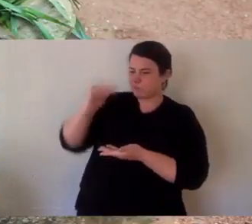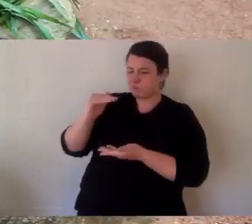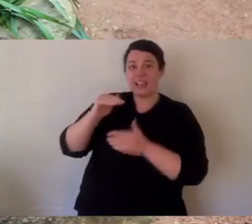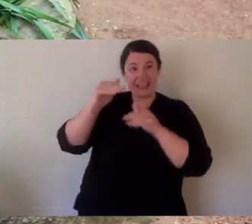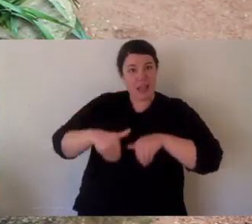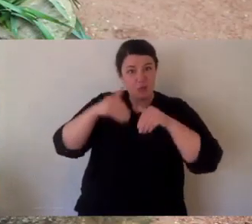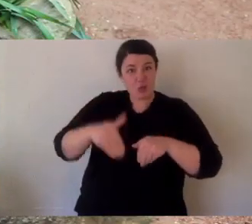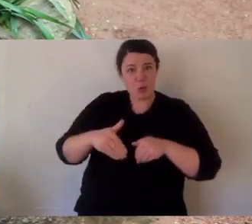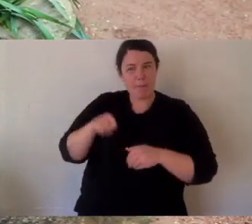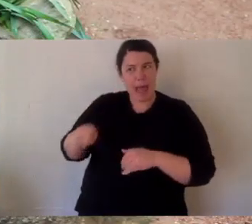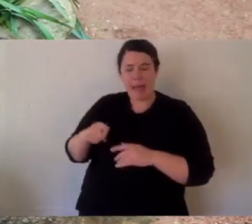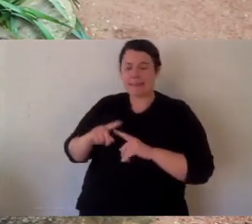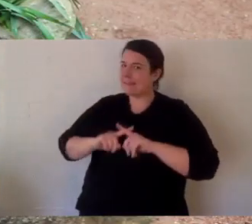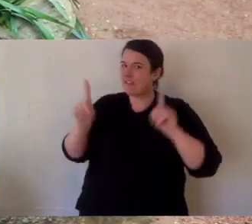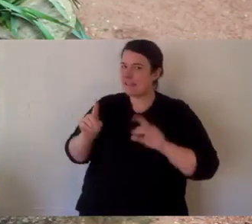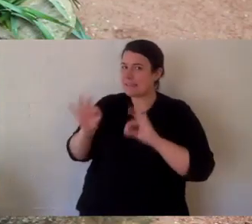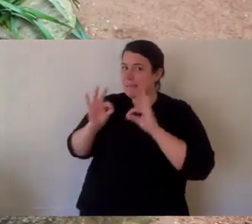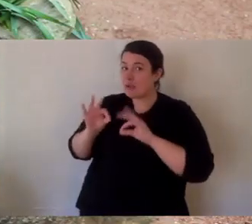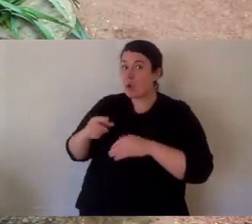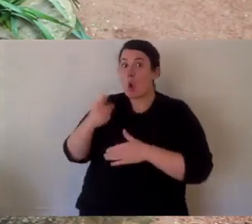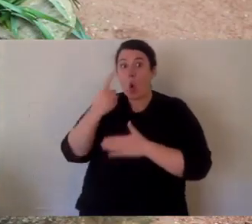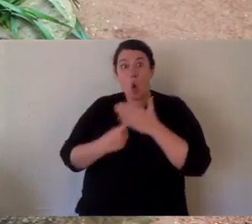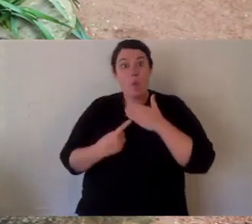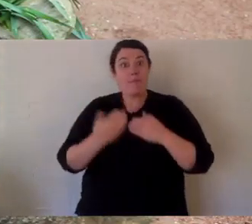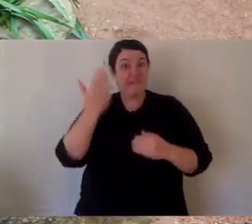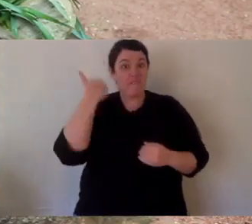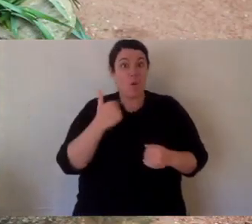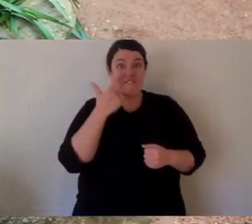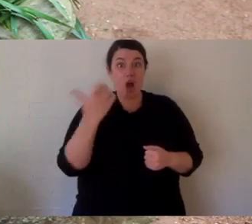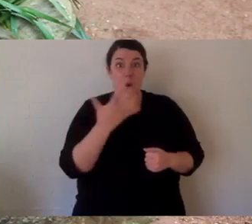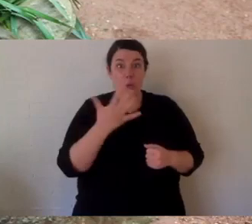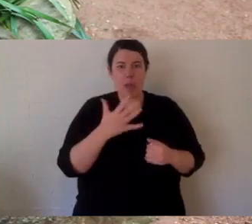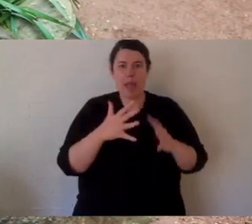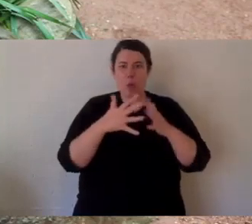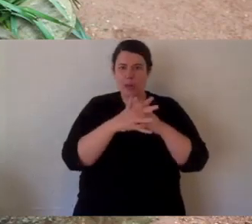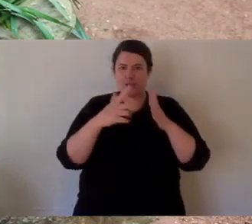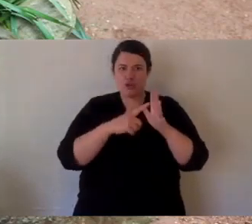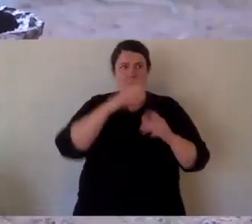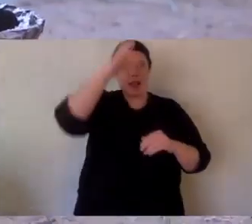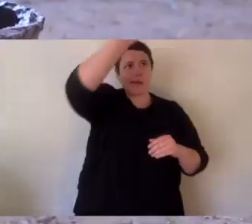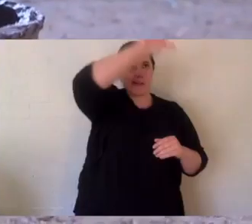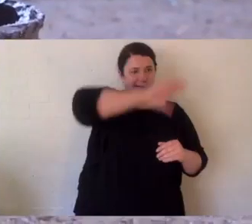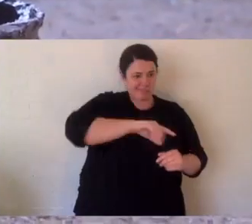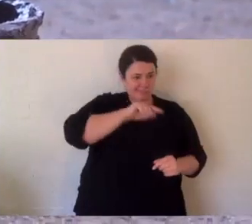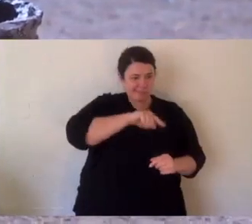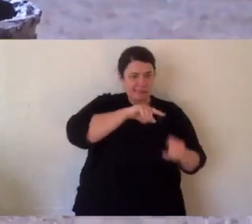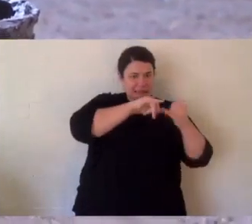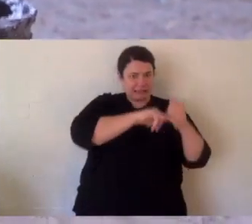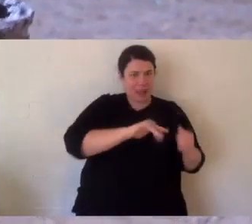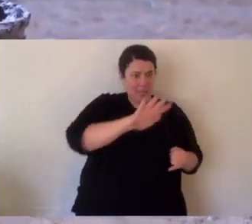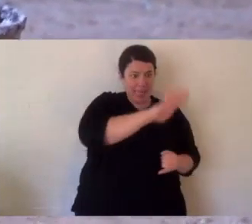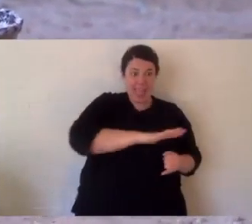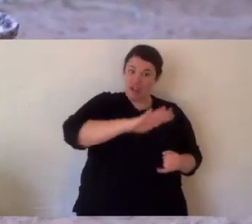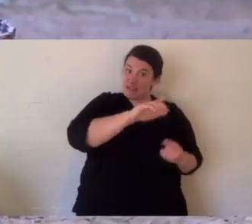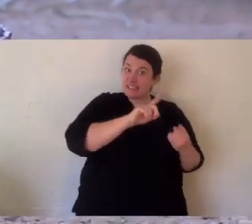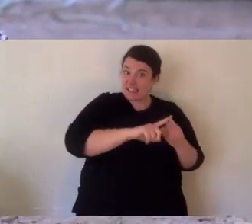Quokkas are, I guess you would call them a small kangaroo, but they're quite unique. They used to be found on the West